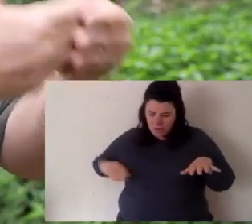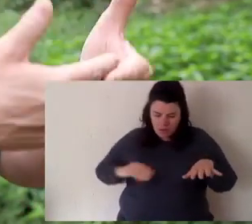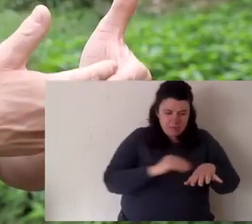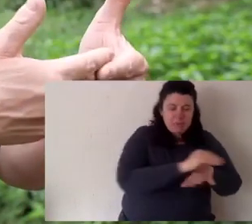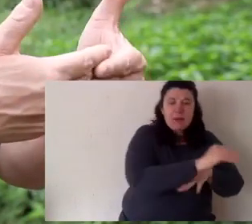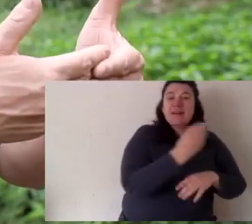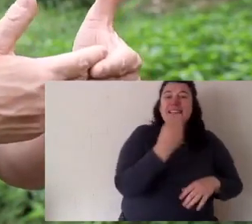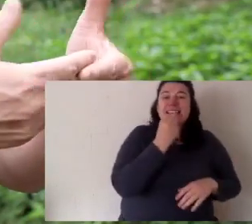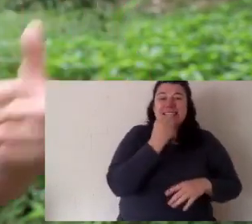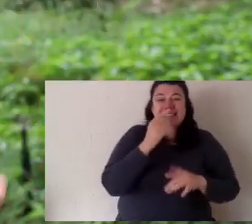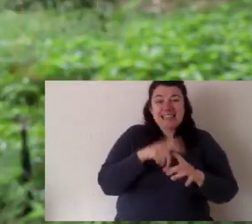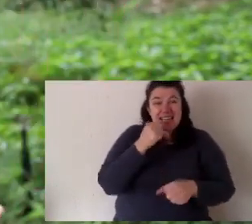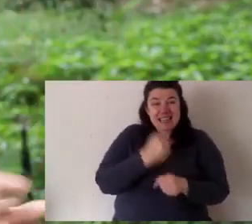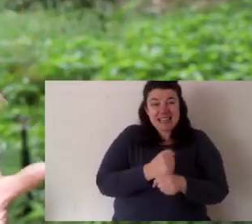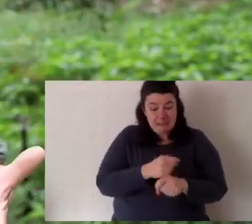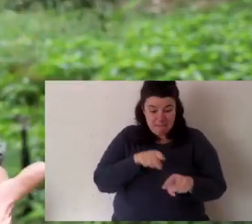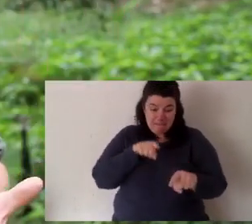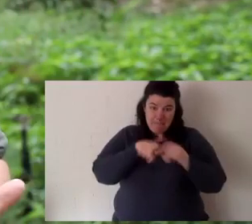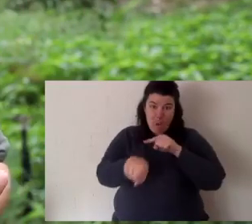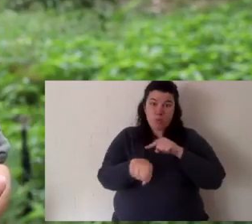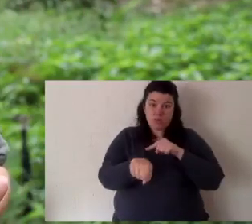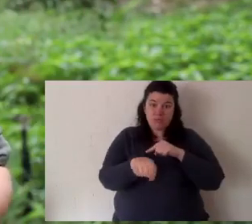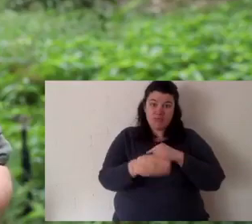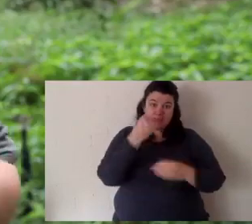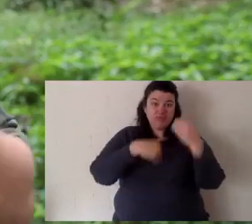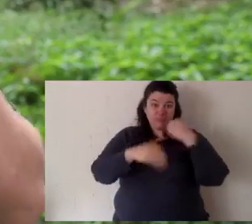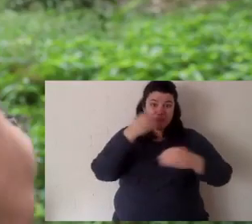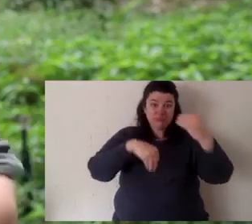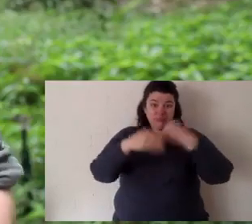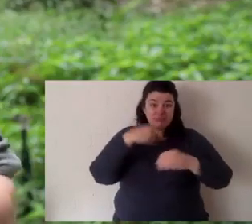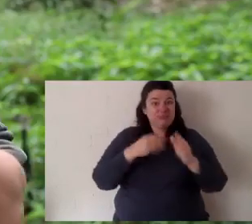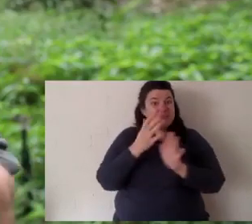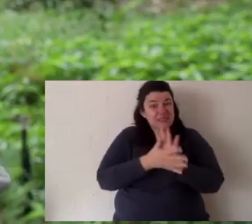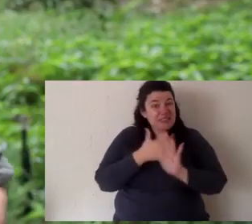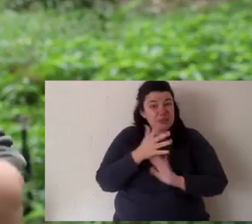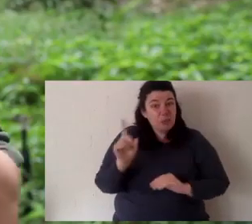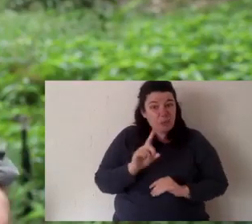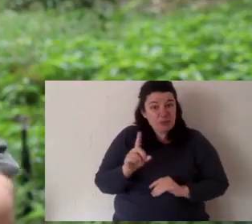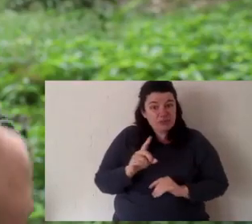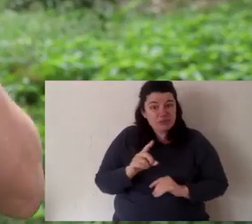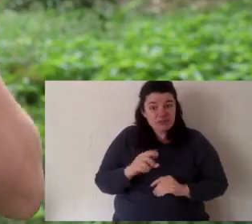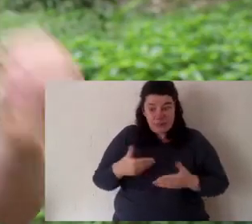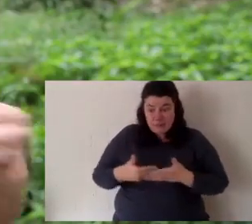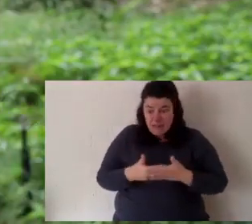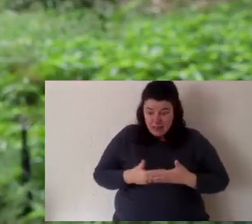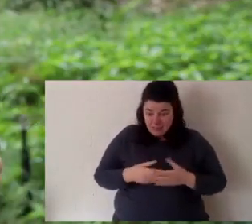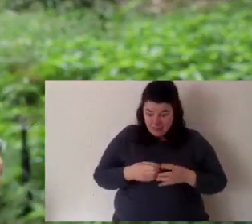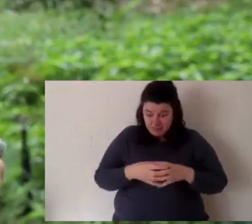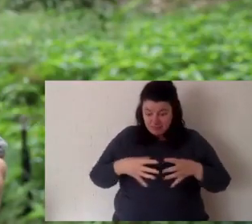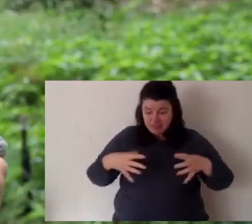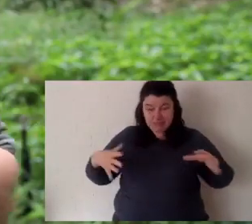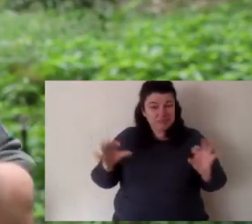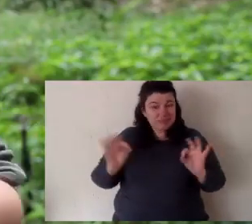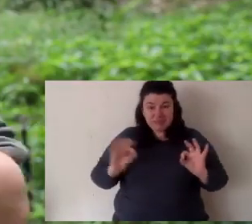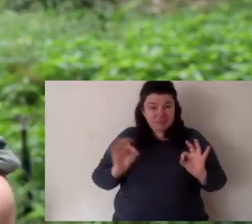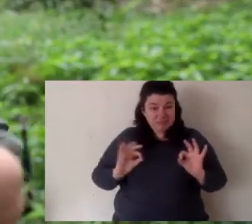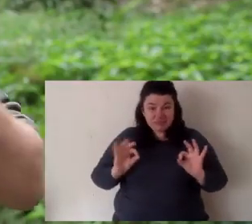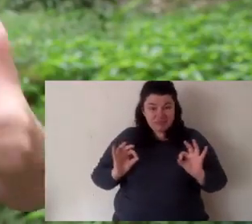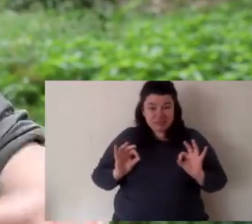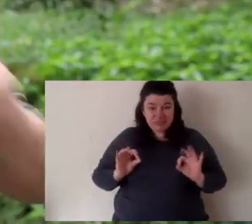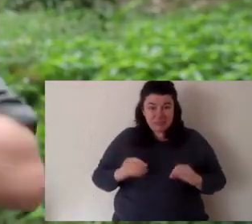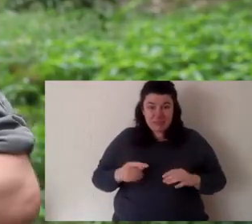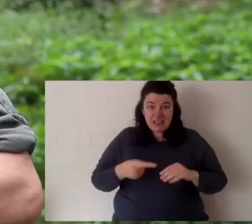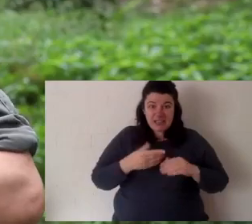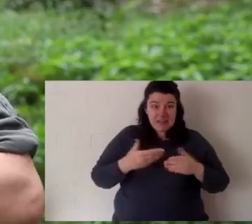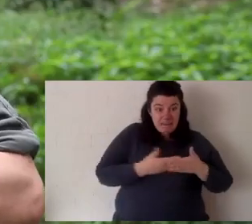on the banks. The foxes are going along and eating them. Almost 100% of eggs are being eaten by foxes. And what that means